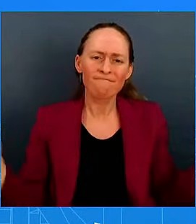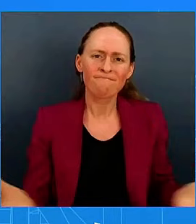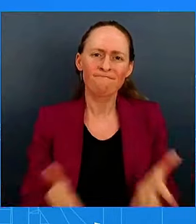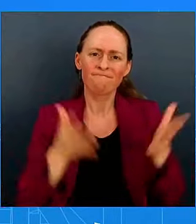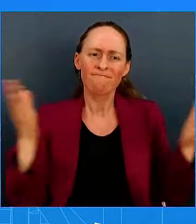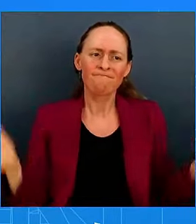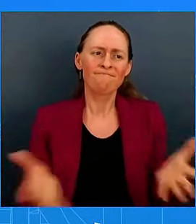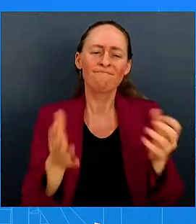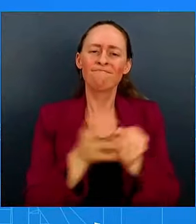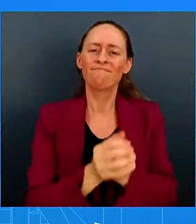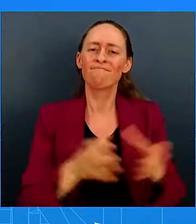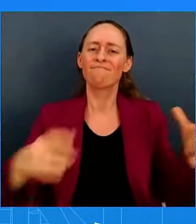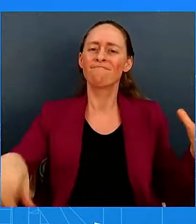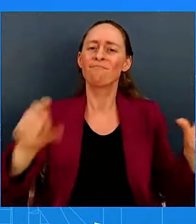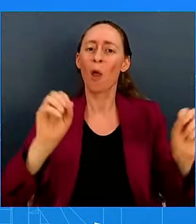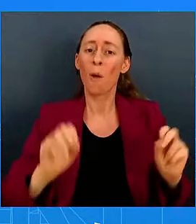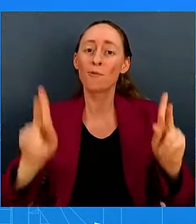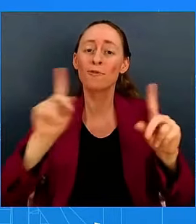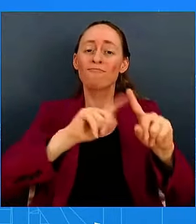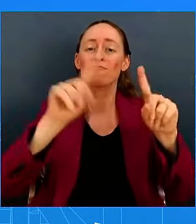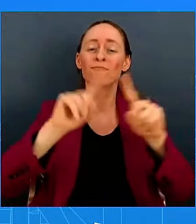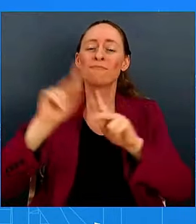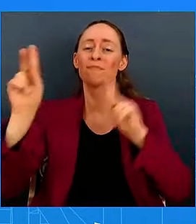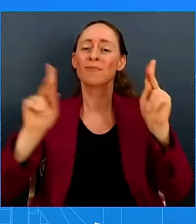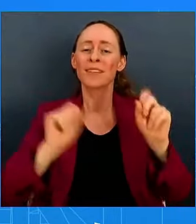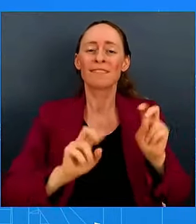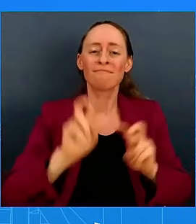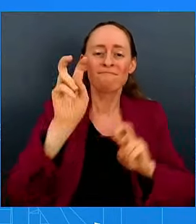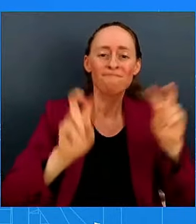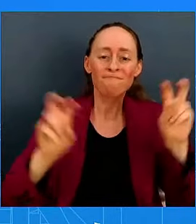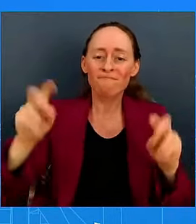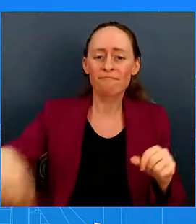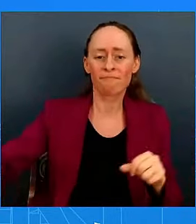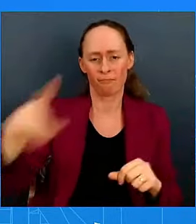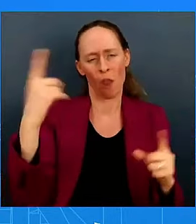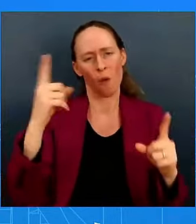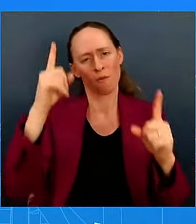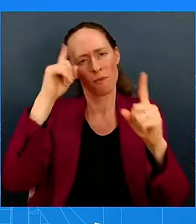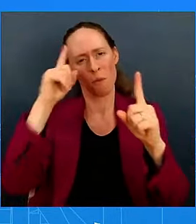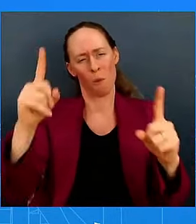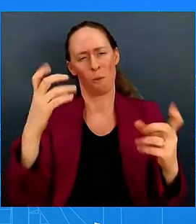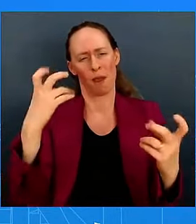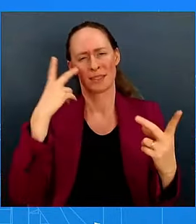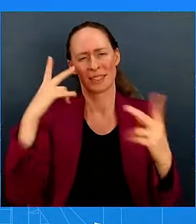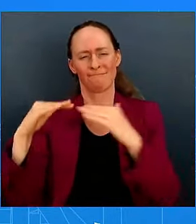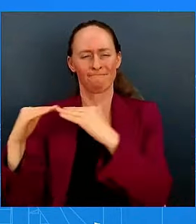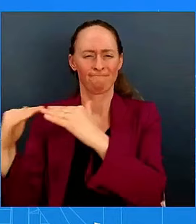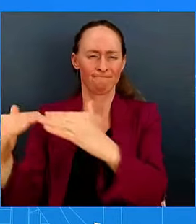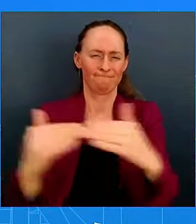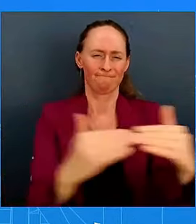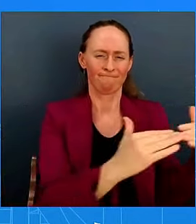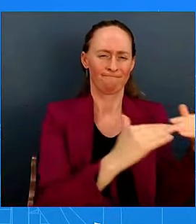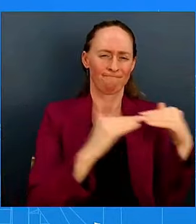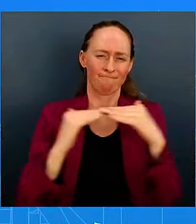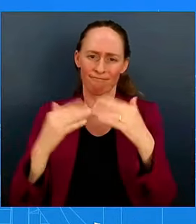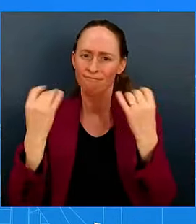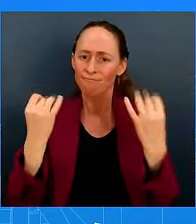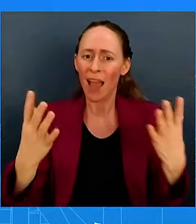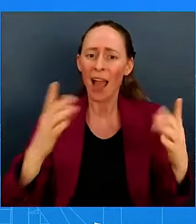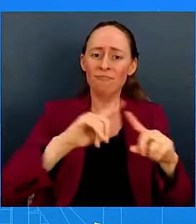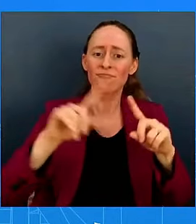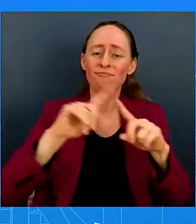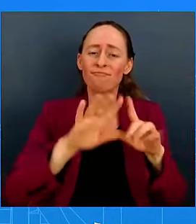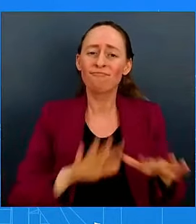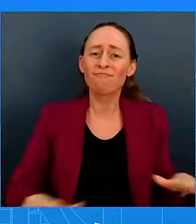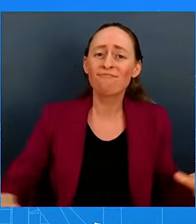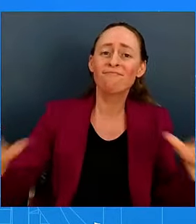for all, or equity for all, including the millions of Latinos across the country. Since taking office, President Biden and